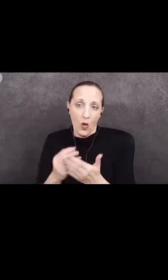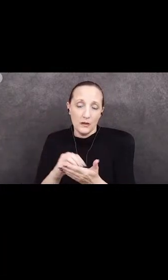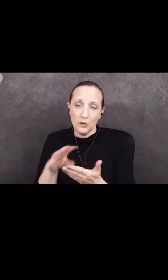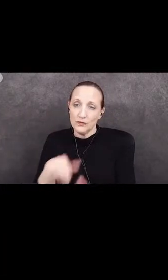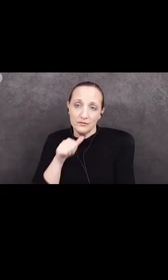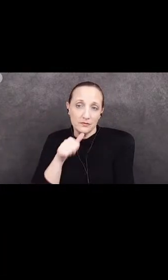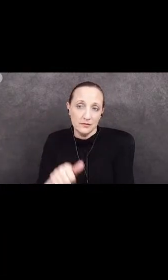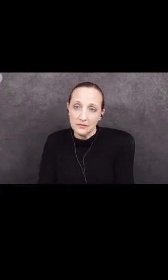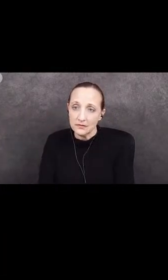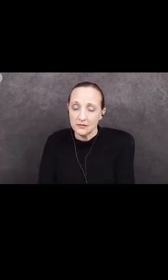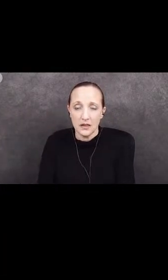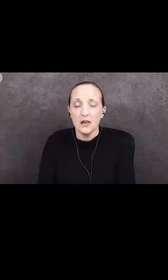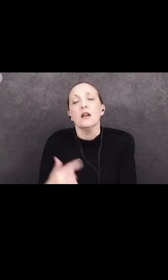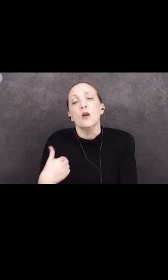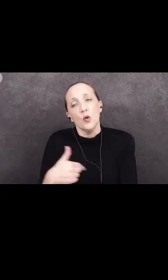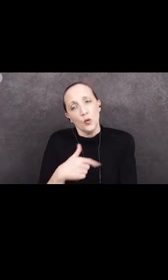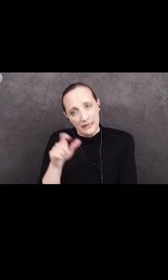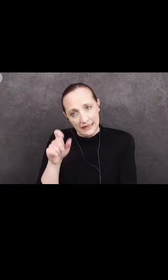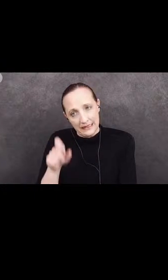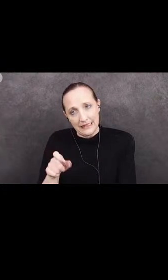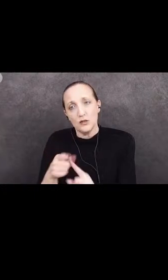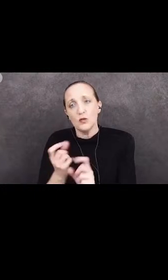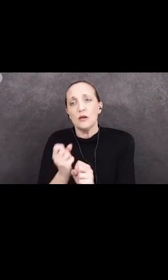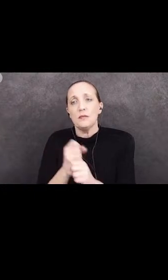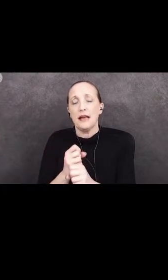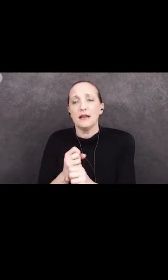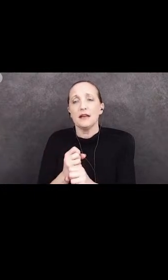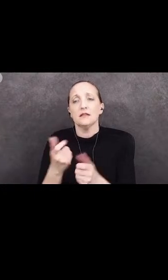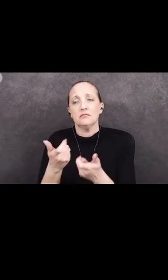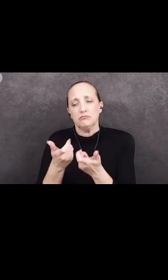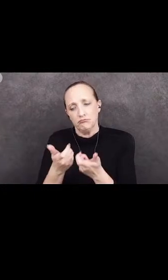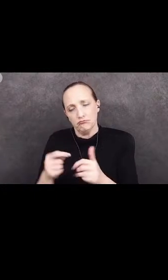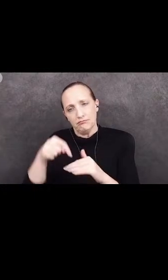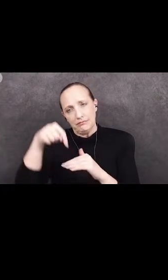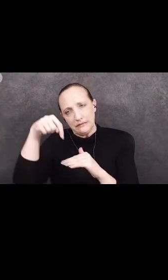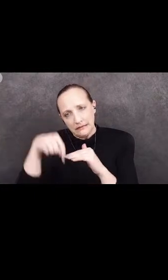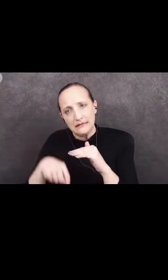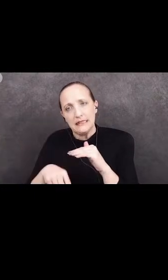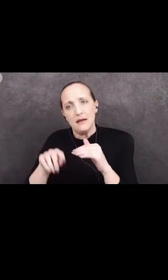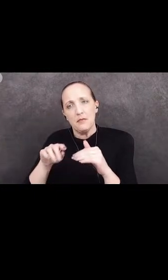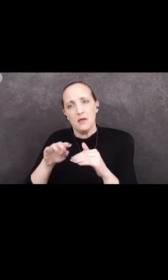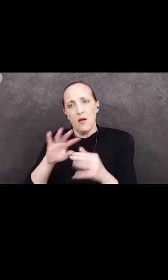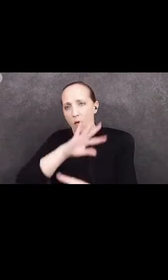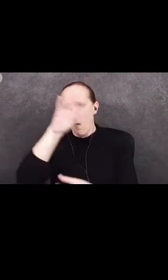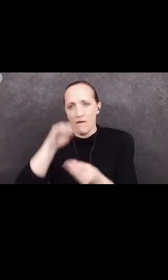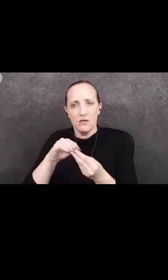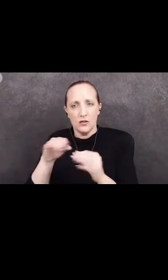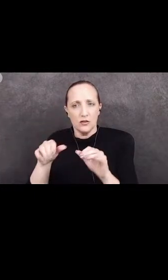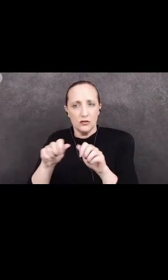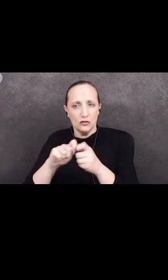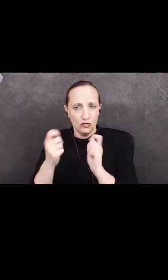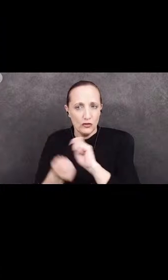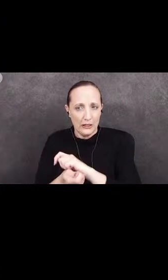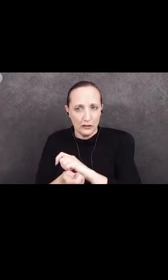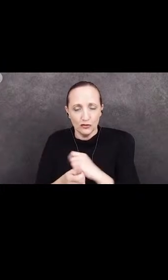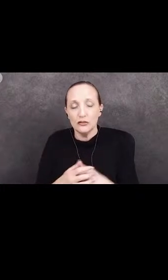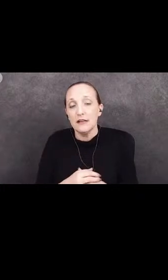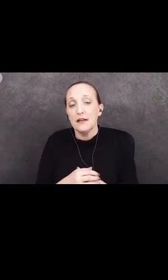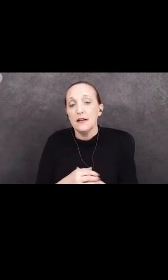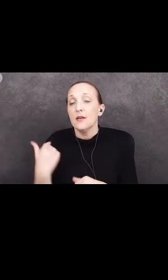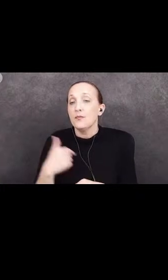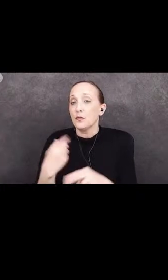we need to make a deep systemic change or changes. We've used the phrase